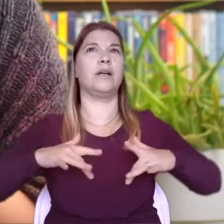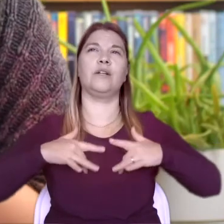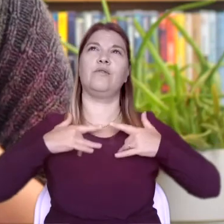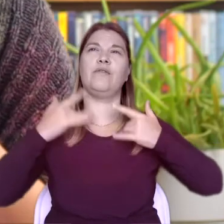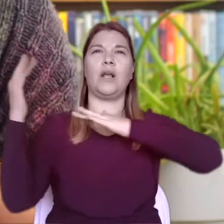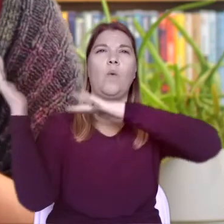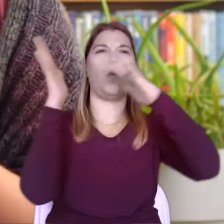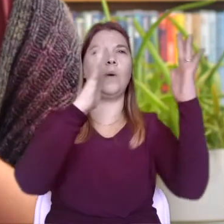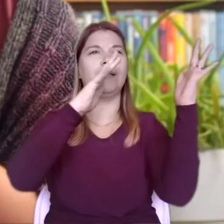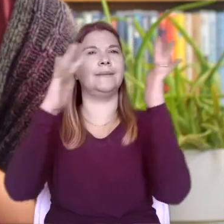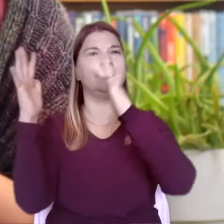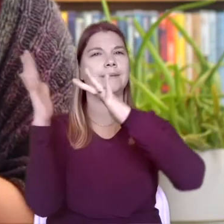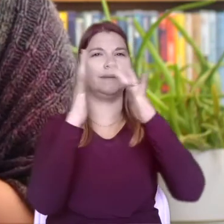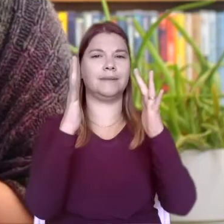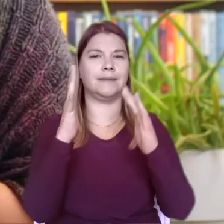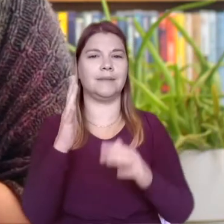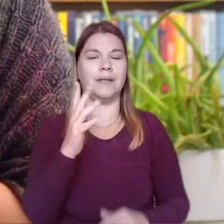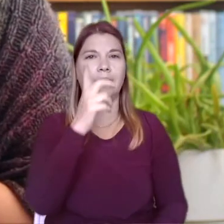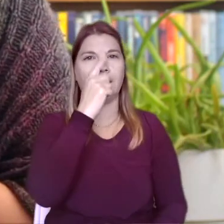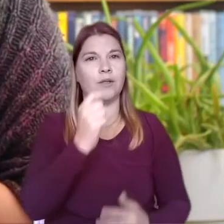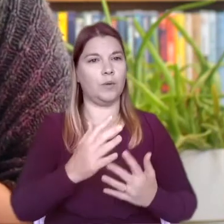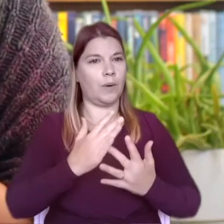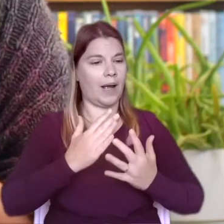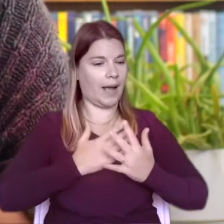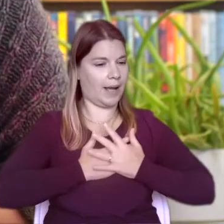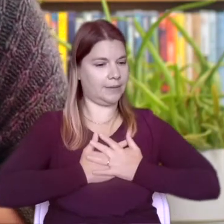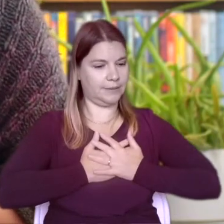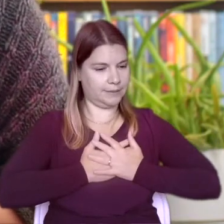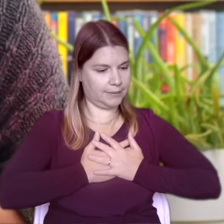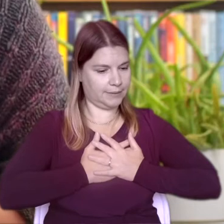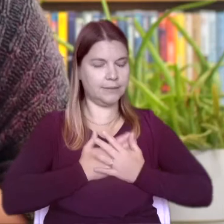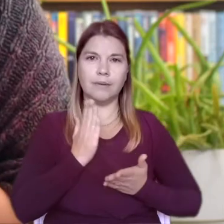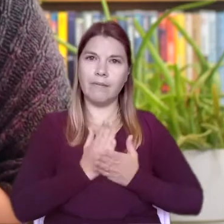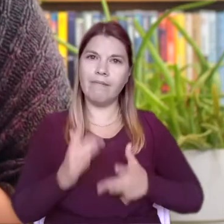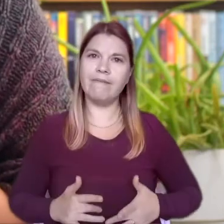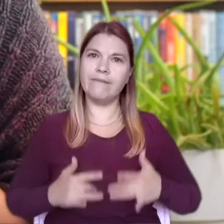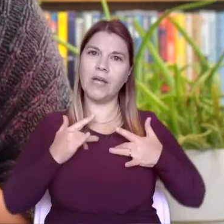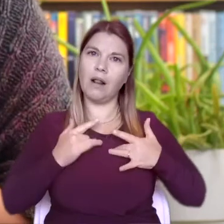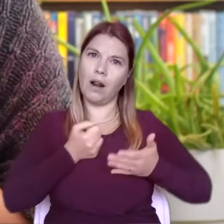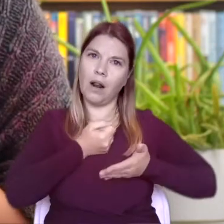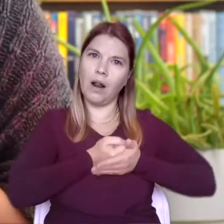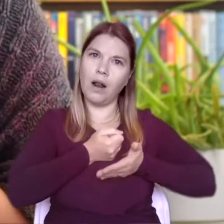If you put your hand to your chest, can you feel your own heartbeat?